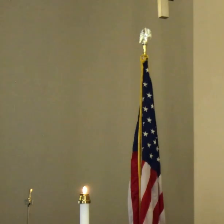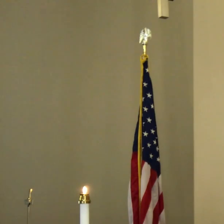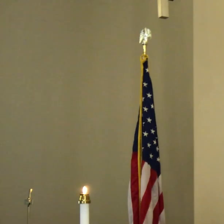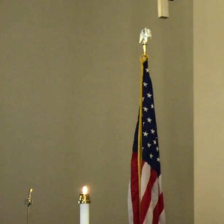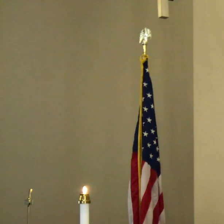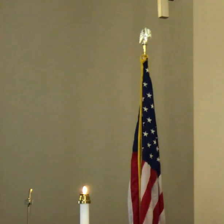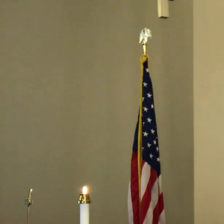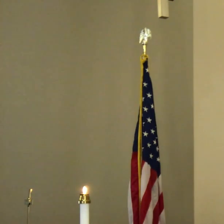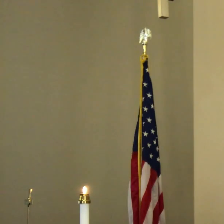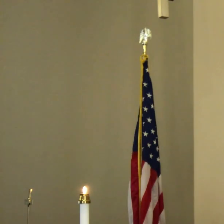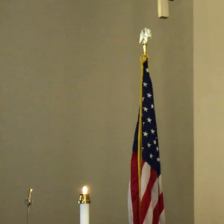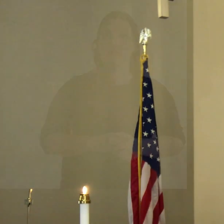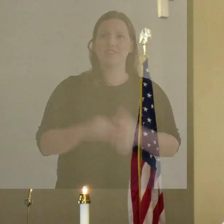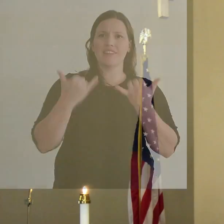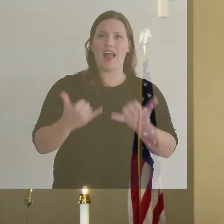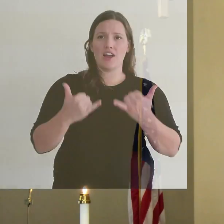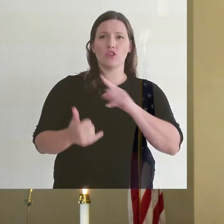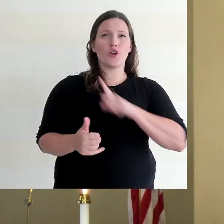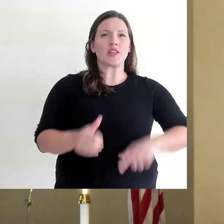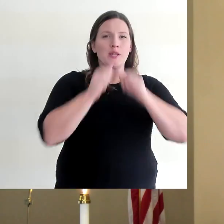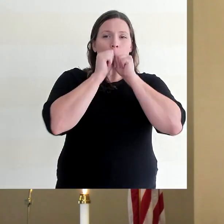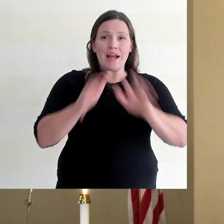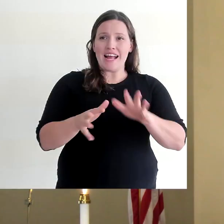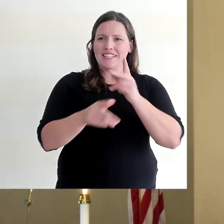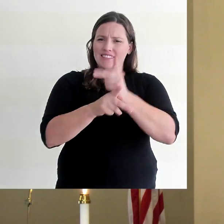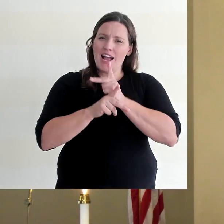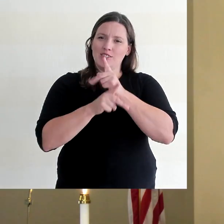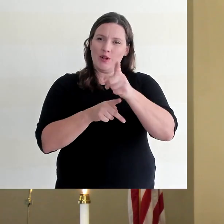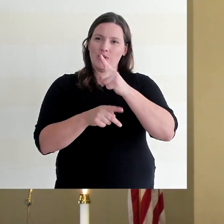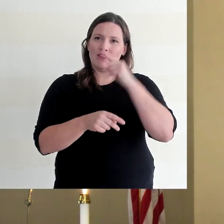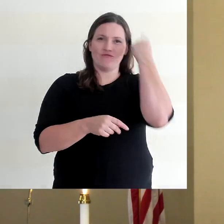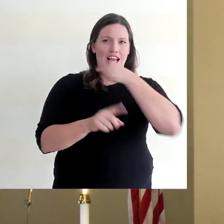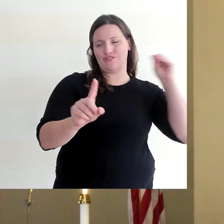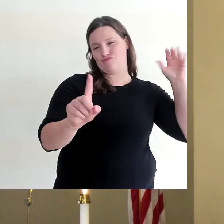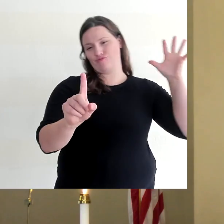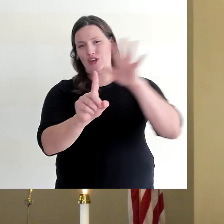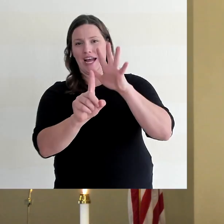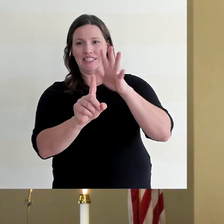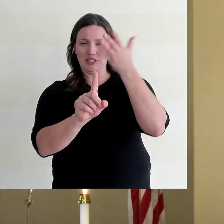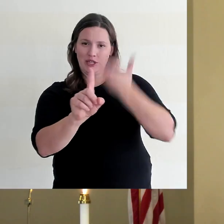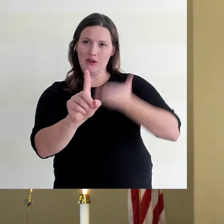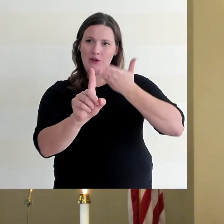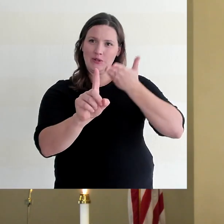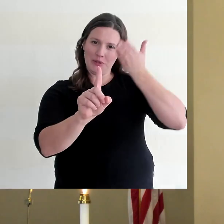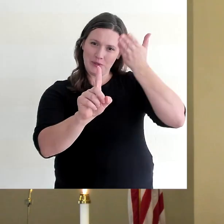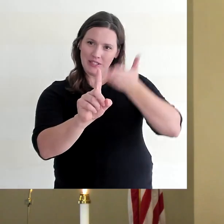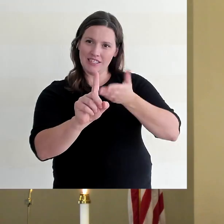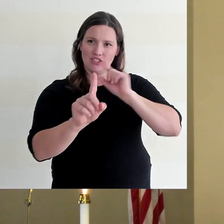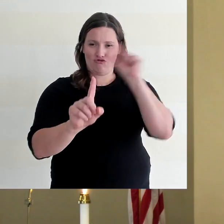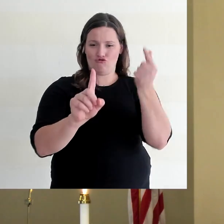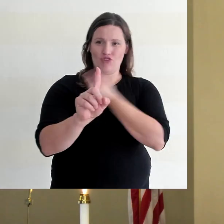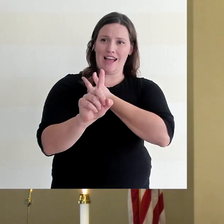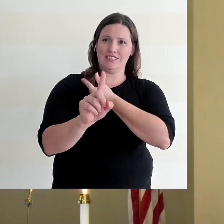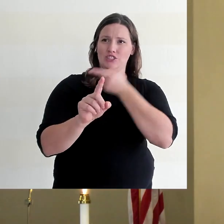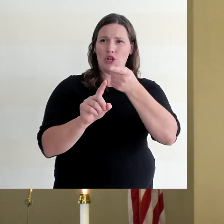And now may the Lord bless you and keep you. May the Lord make his face to shine upon you and be gracious unto you. May the Lord look